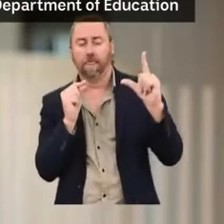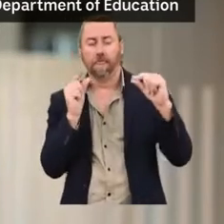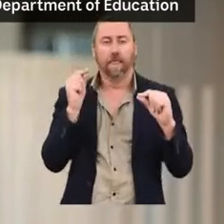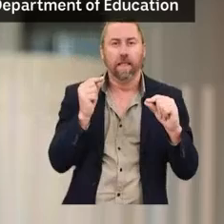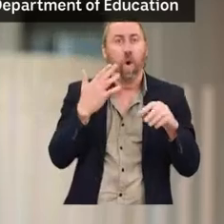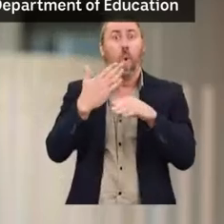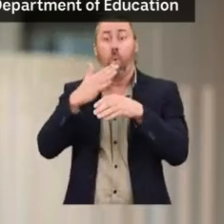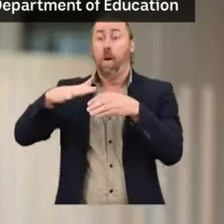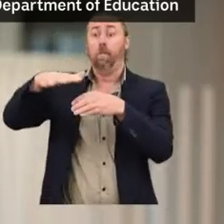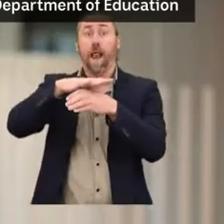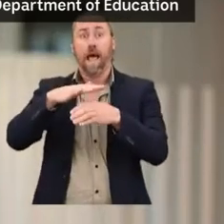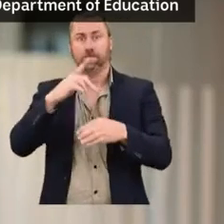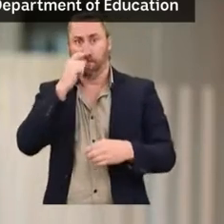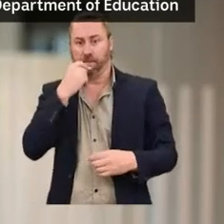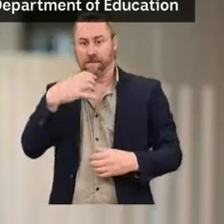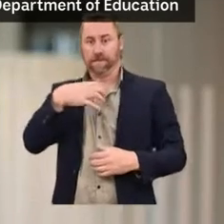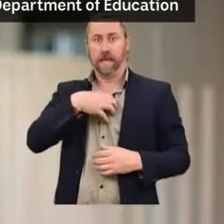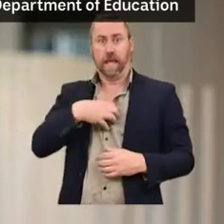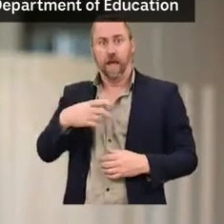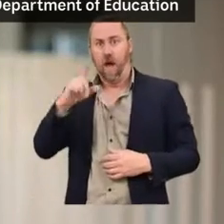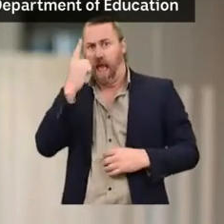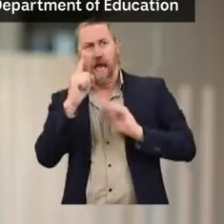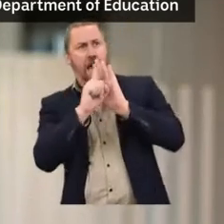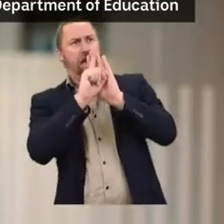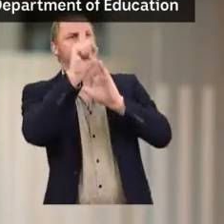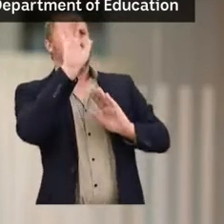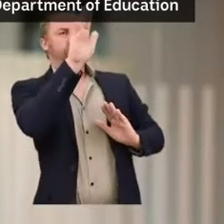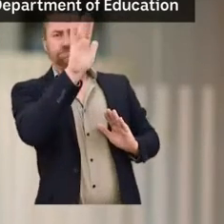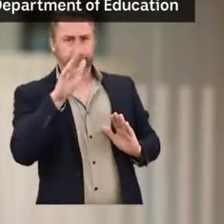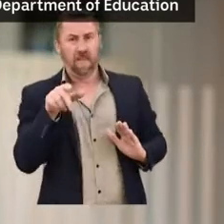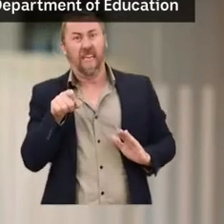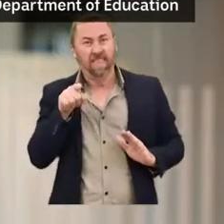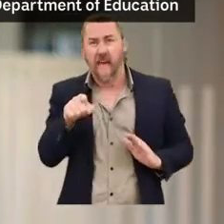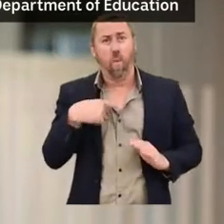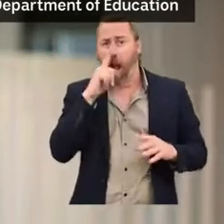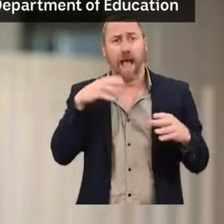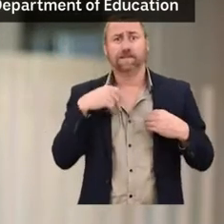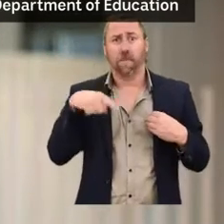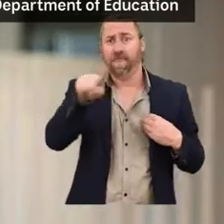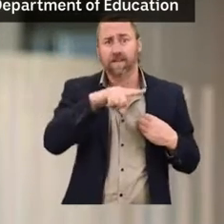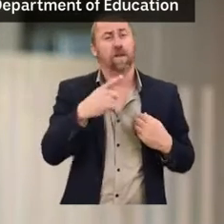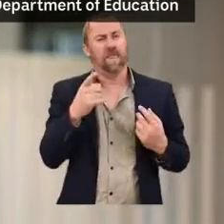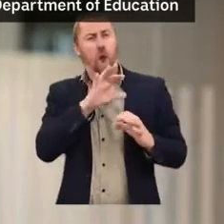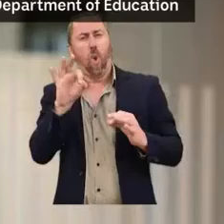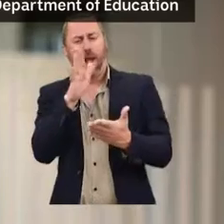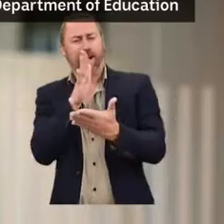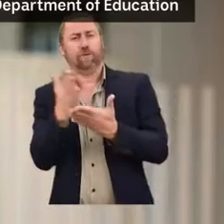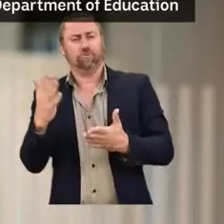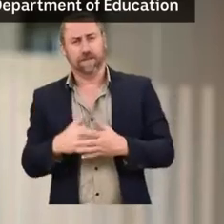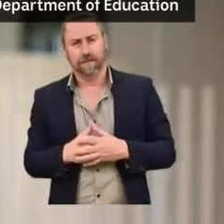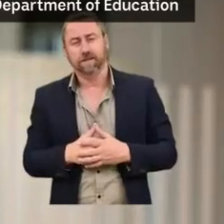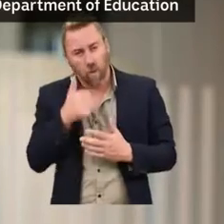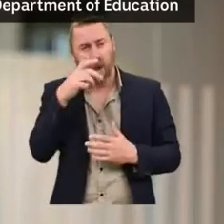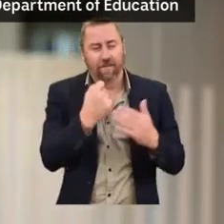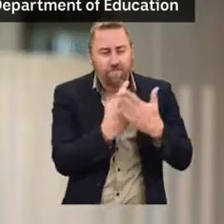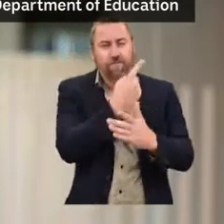cultures based on fear, where people feel they cannot talk about their concerns. I know many of you are familiar with aspects of our integrity